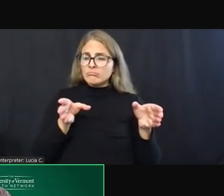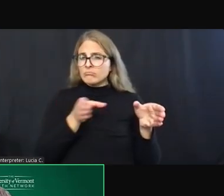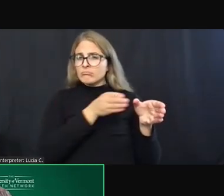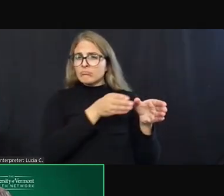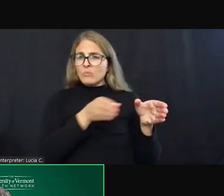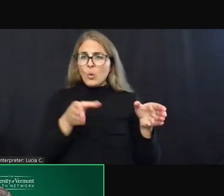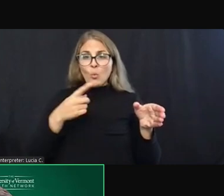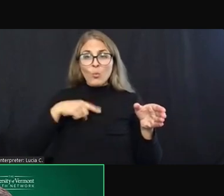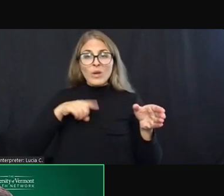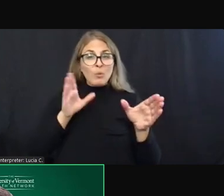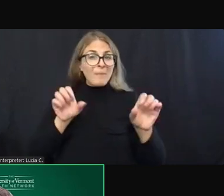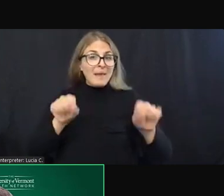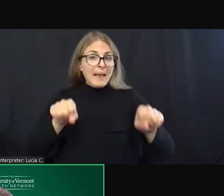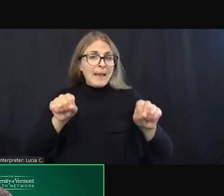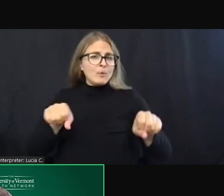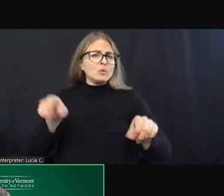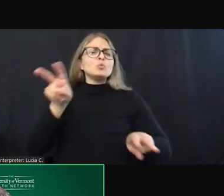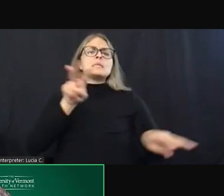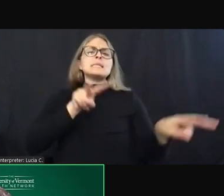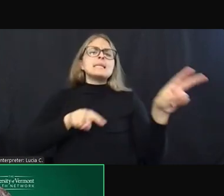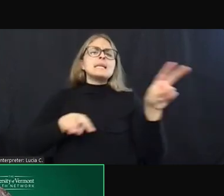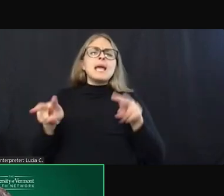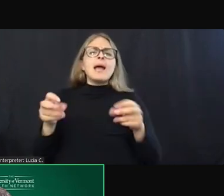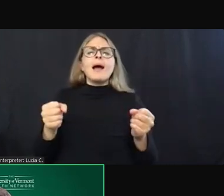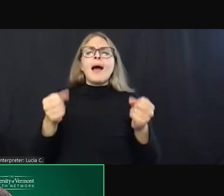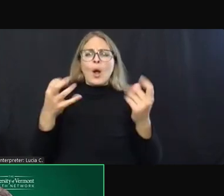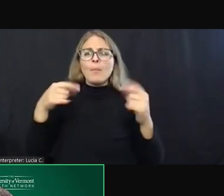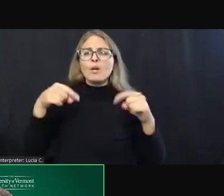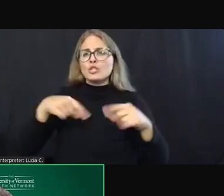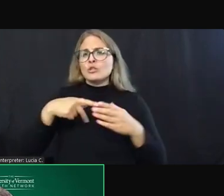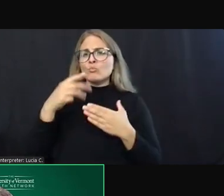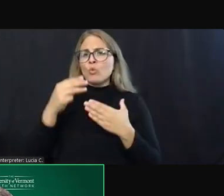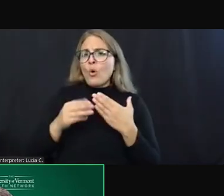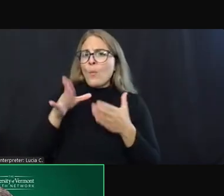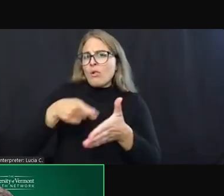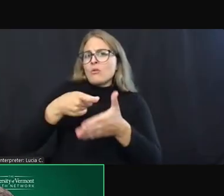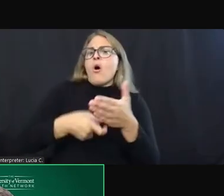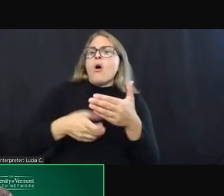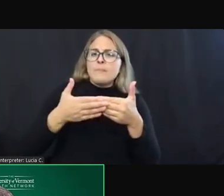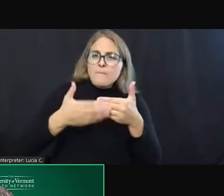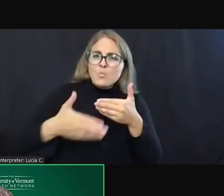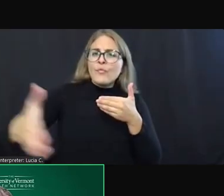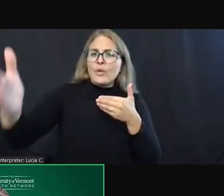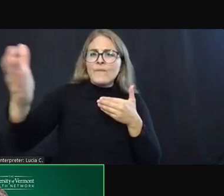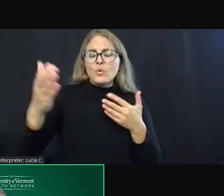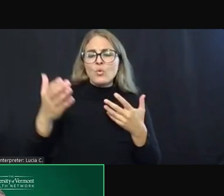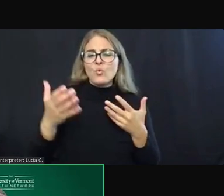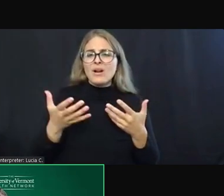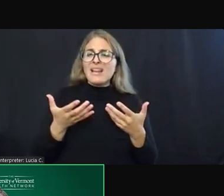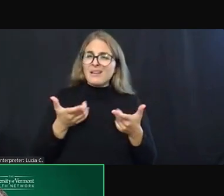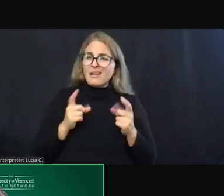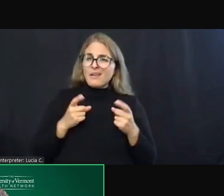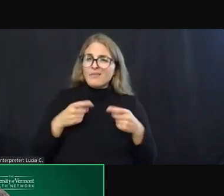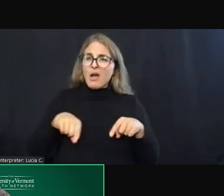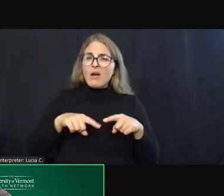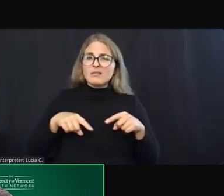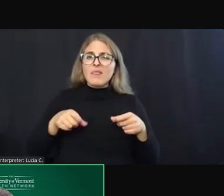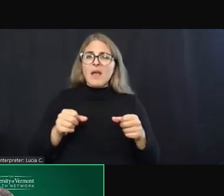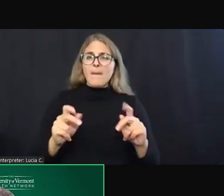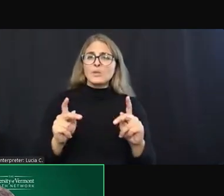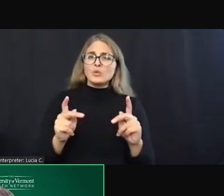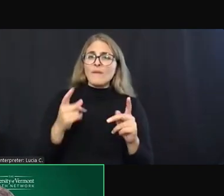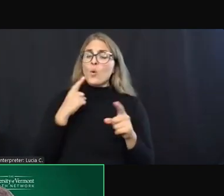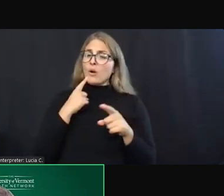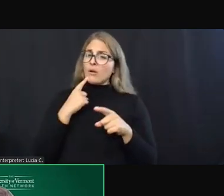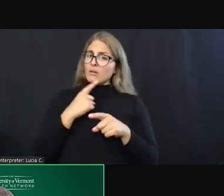and the overall cost and gives us the opportunity to look at both conventional billing models,